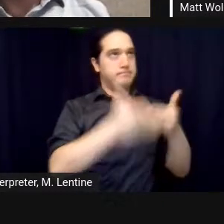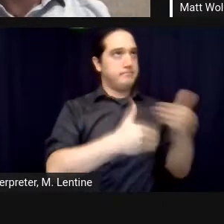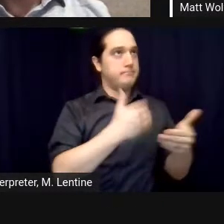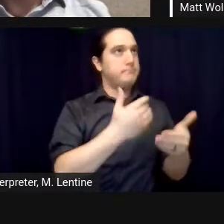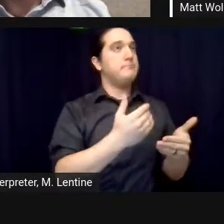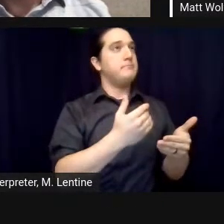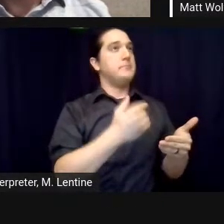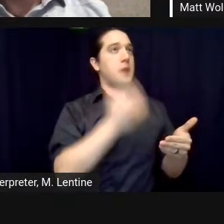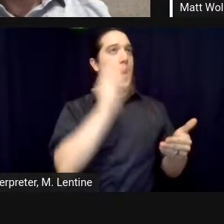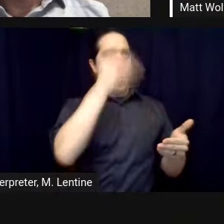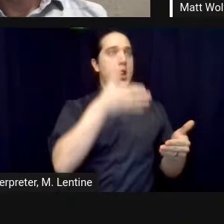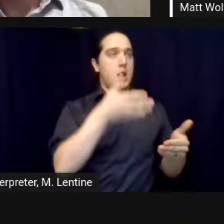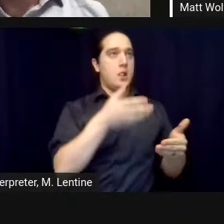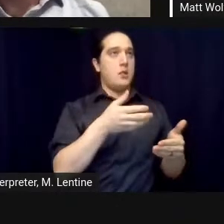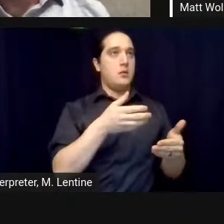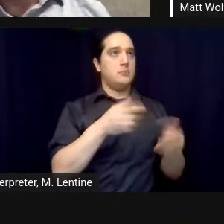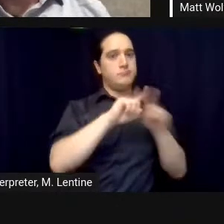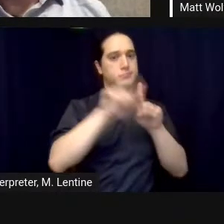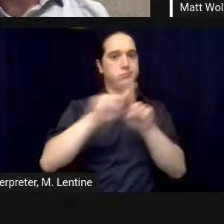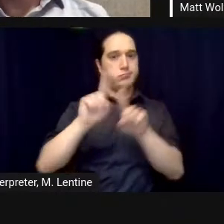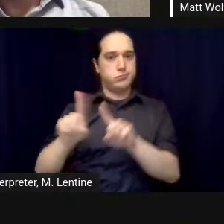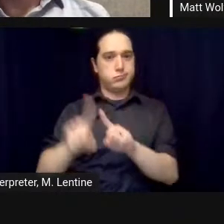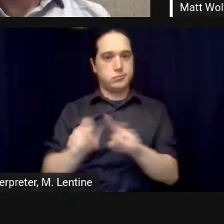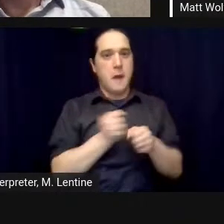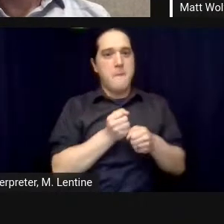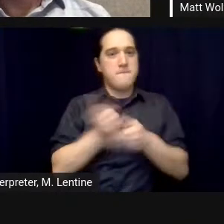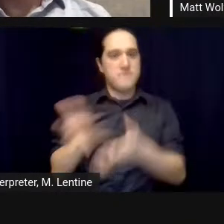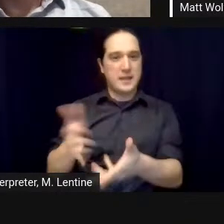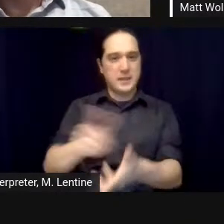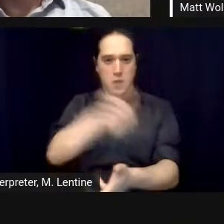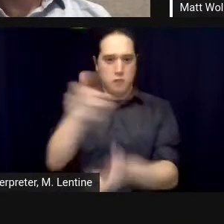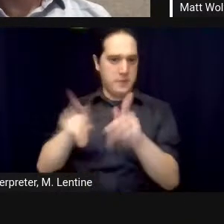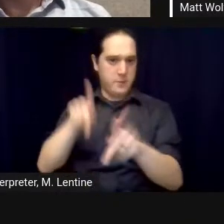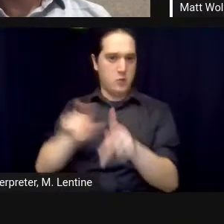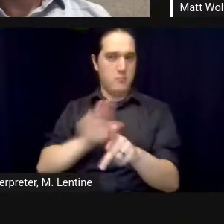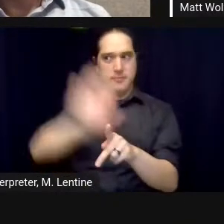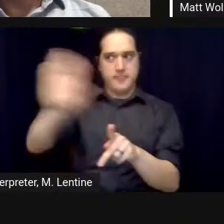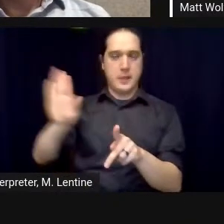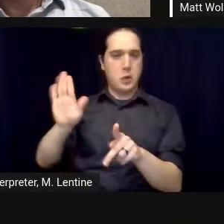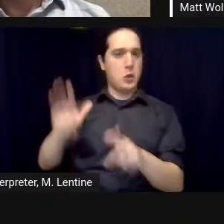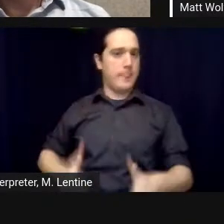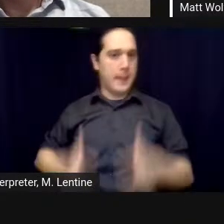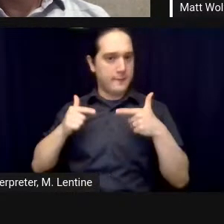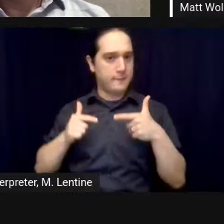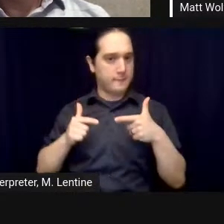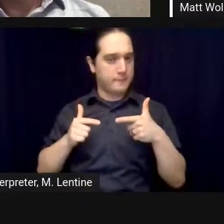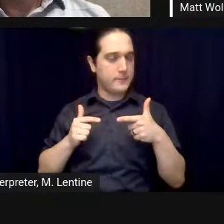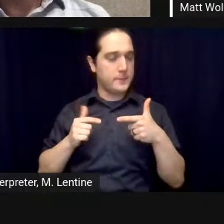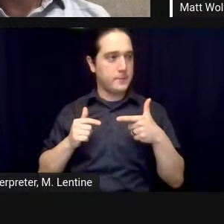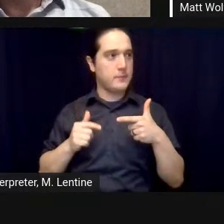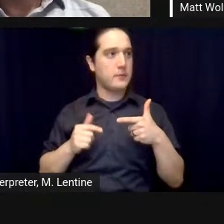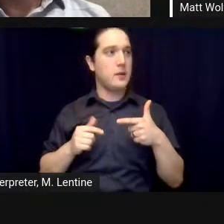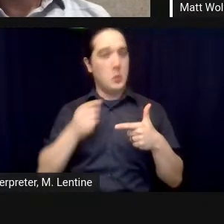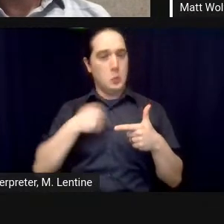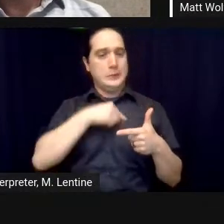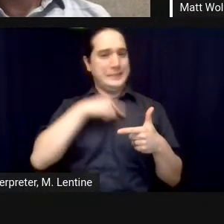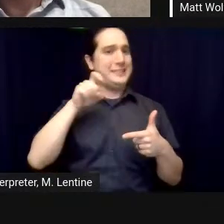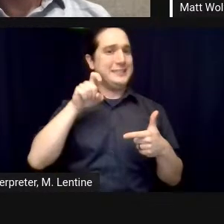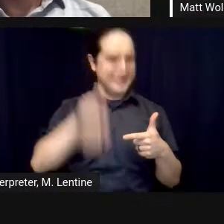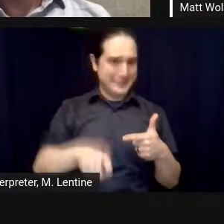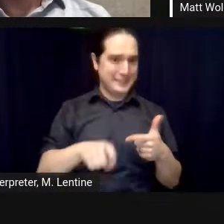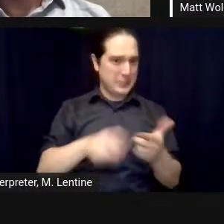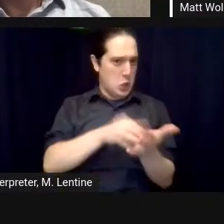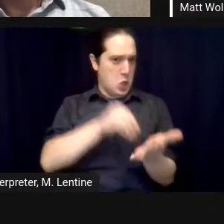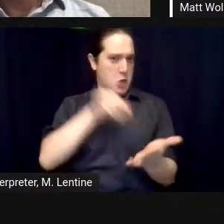the support system so we had to redesign our technosphere to make biosphere 2 work that's clearly